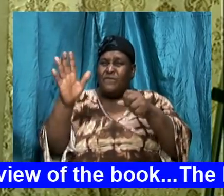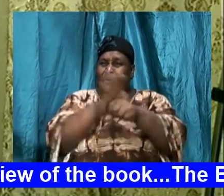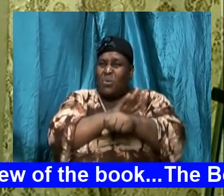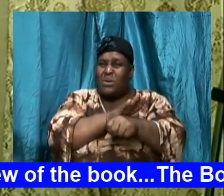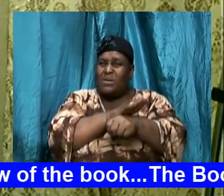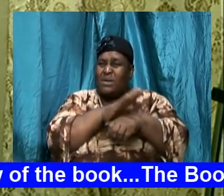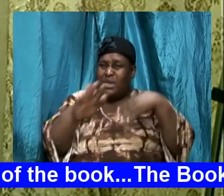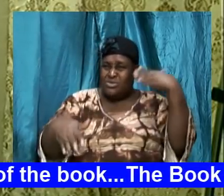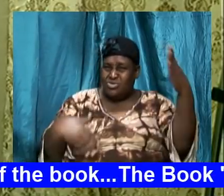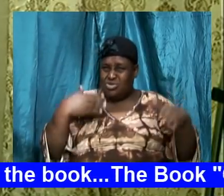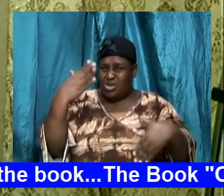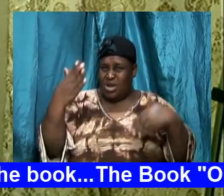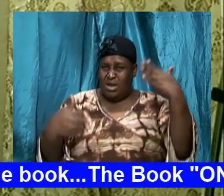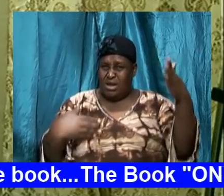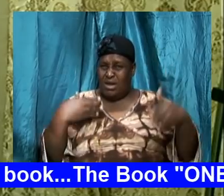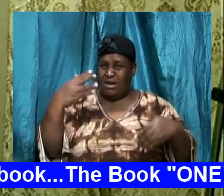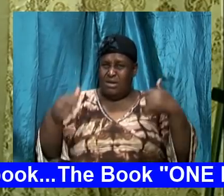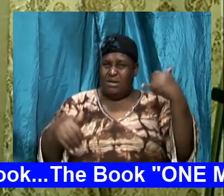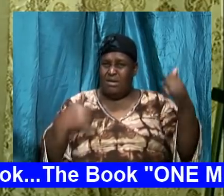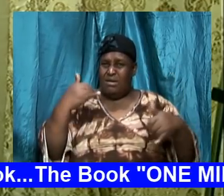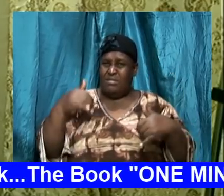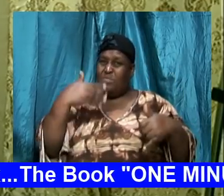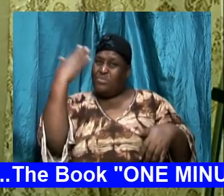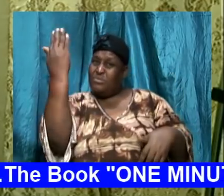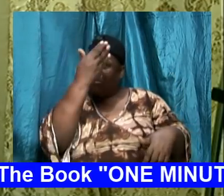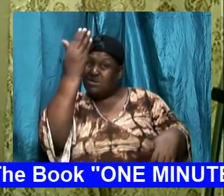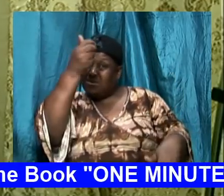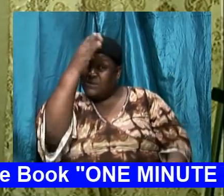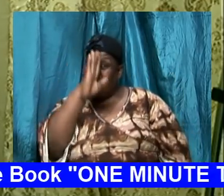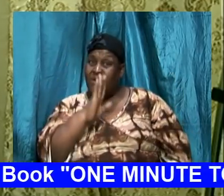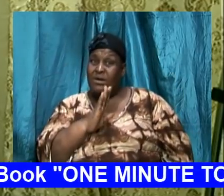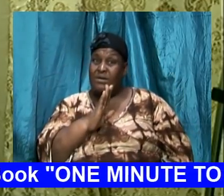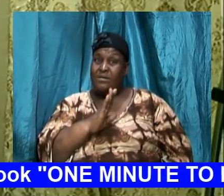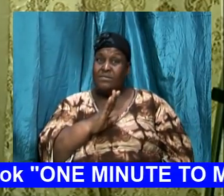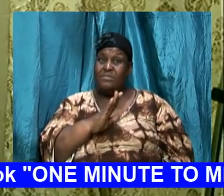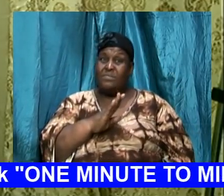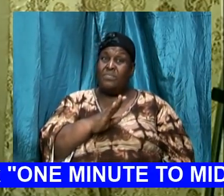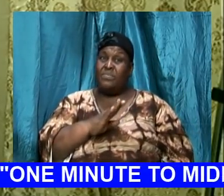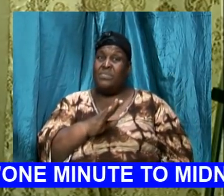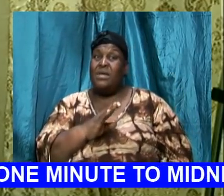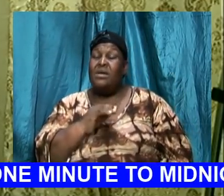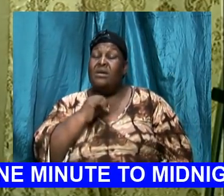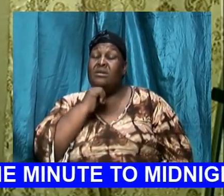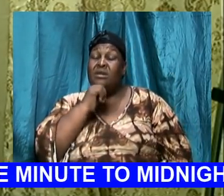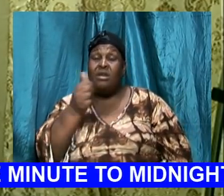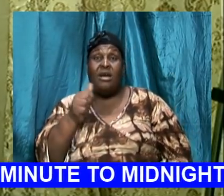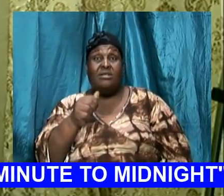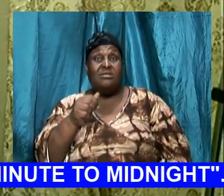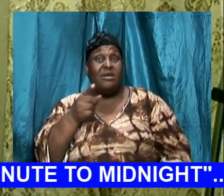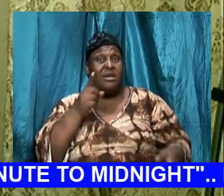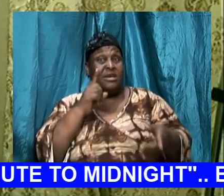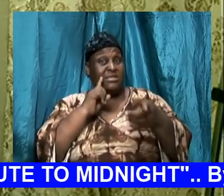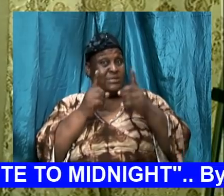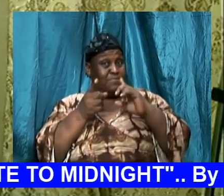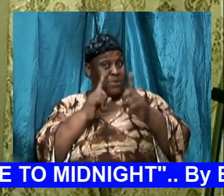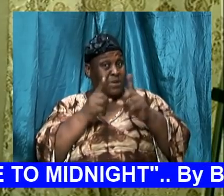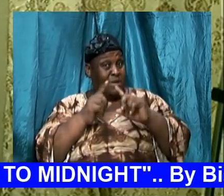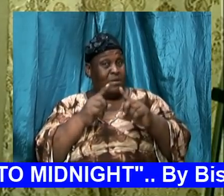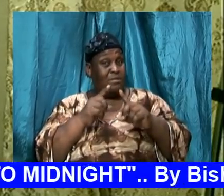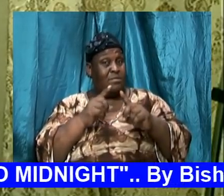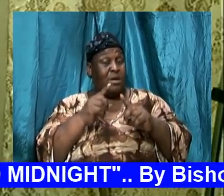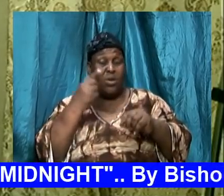and I'm talking not only to the saints from the assembly that I have responsibility for my first